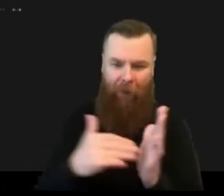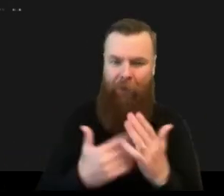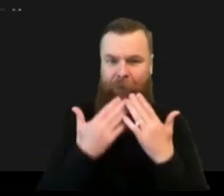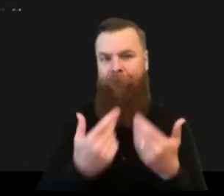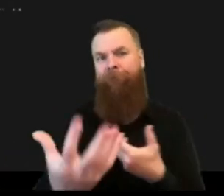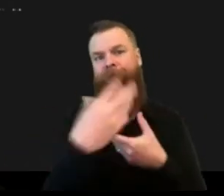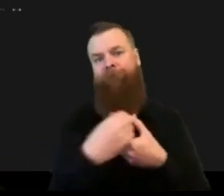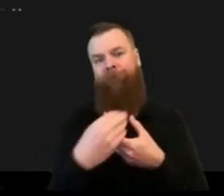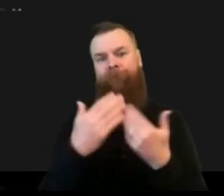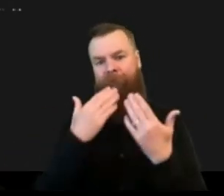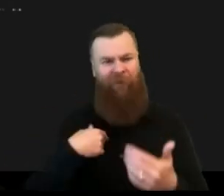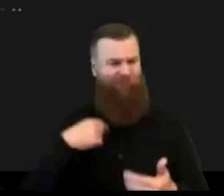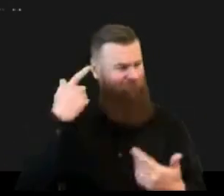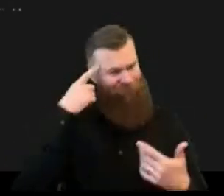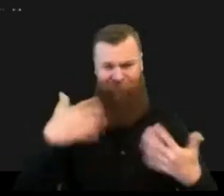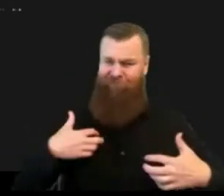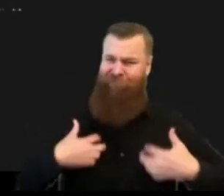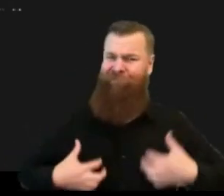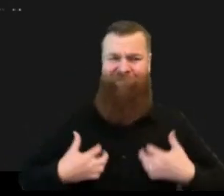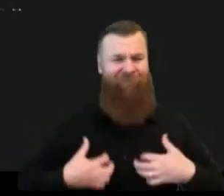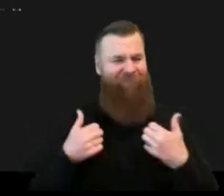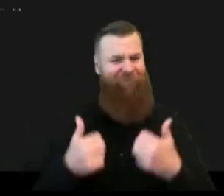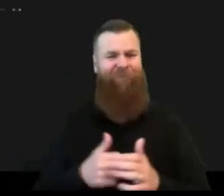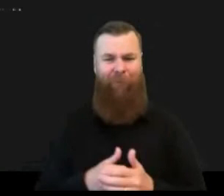some really good observations um throughout